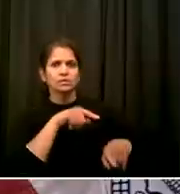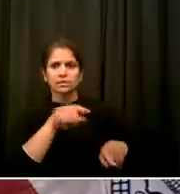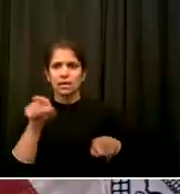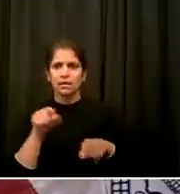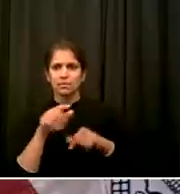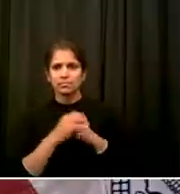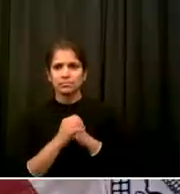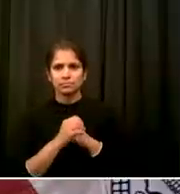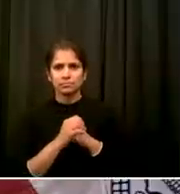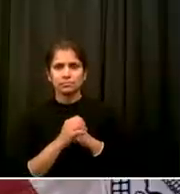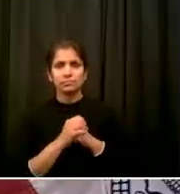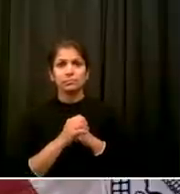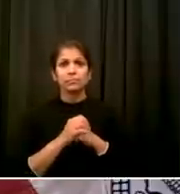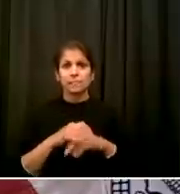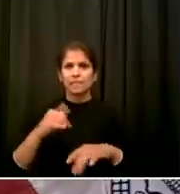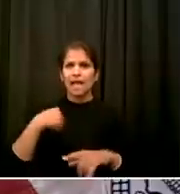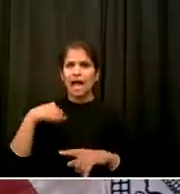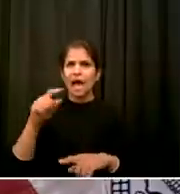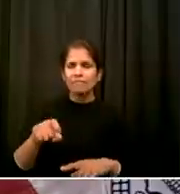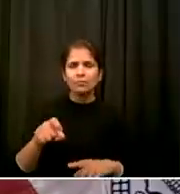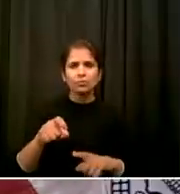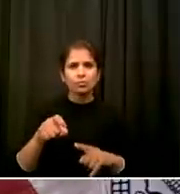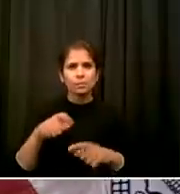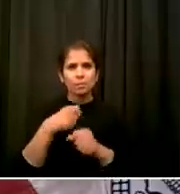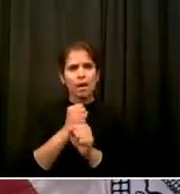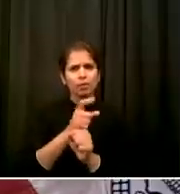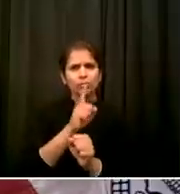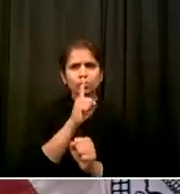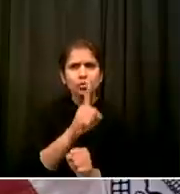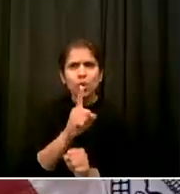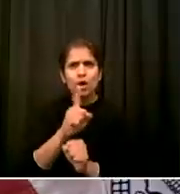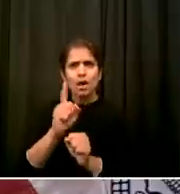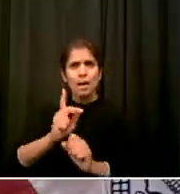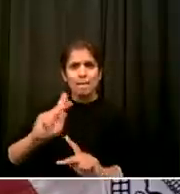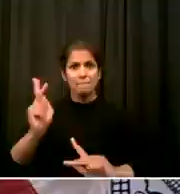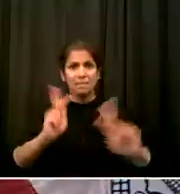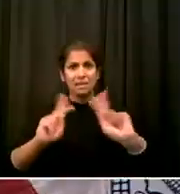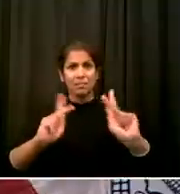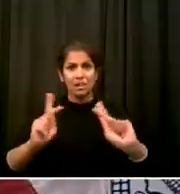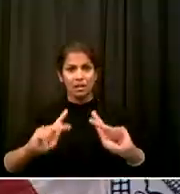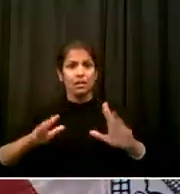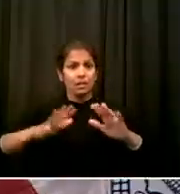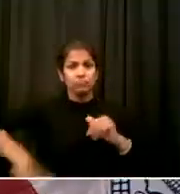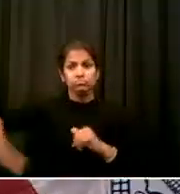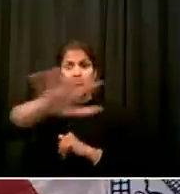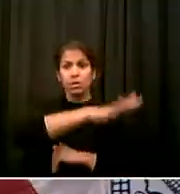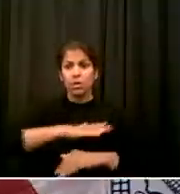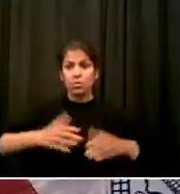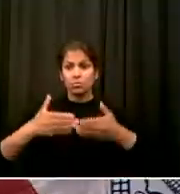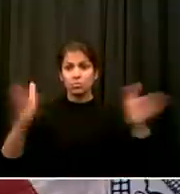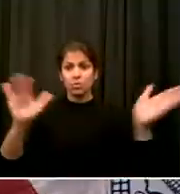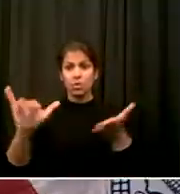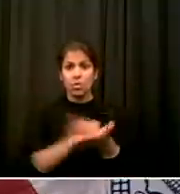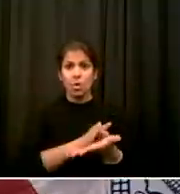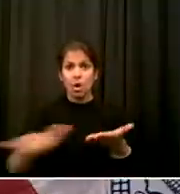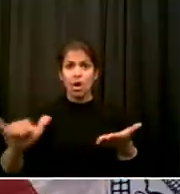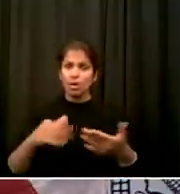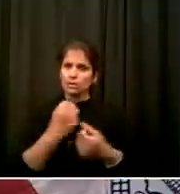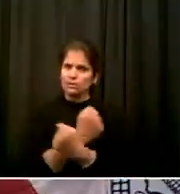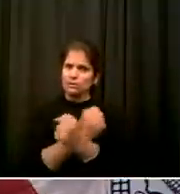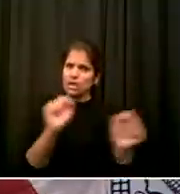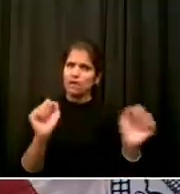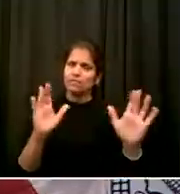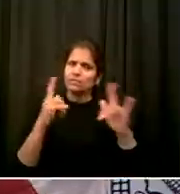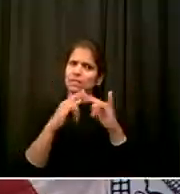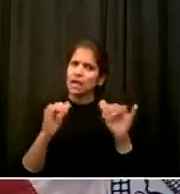personal liberty is not invaded, etc. But at the same time, I think it is clear in the legislation It's